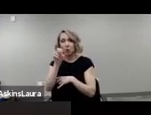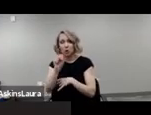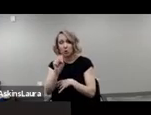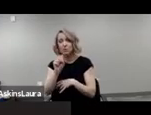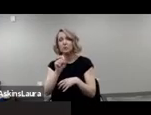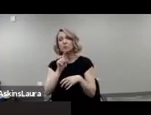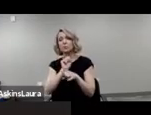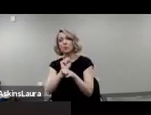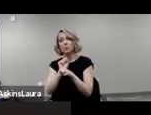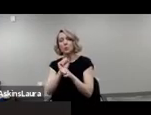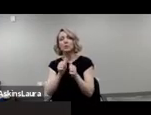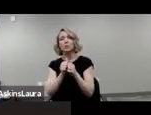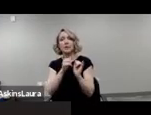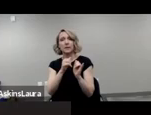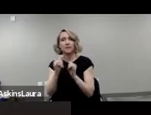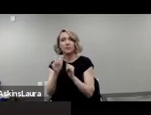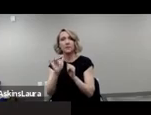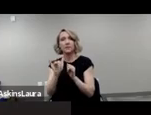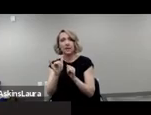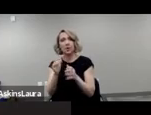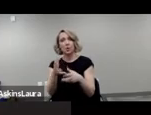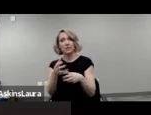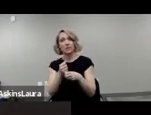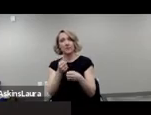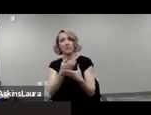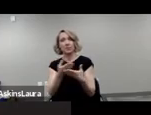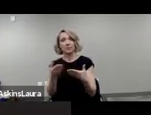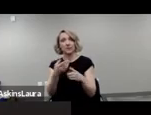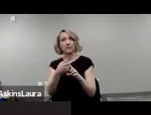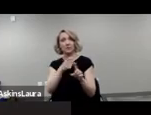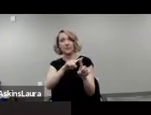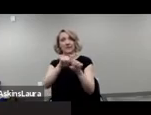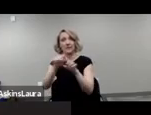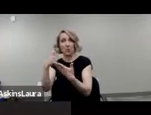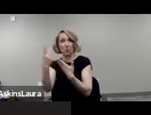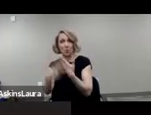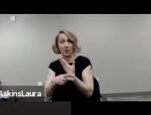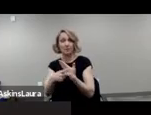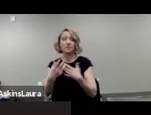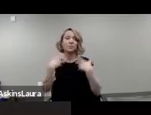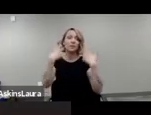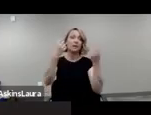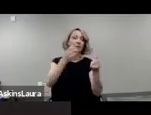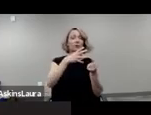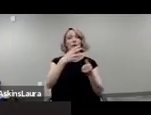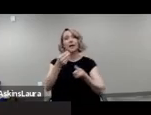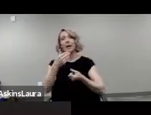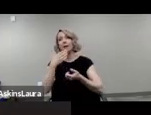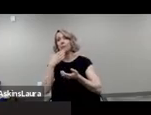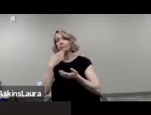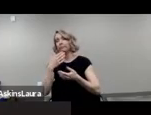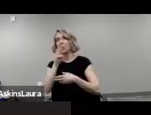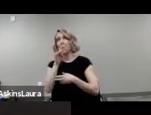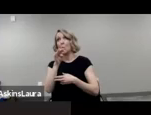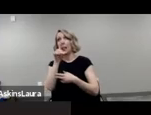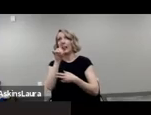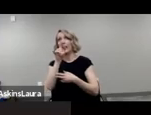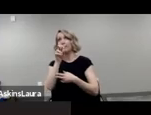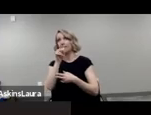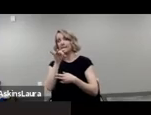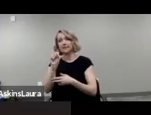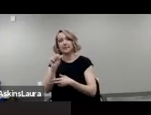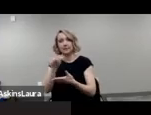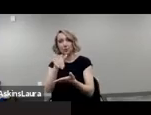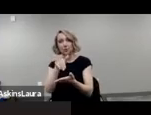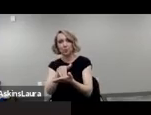services within their program. Also wellness and recovery centers, community centers, and community engagement